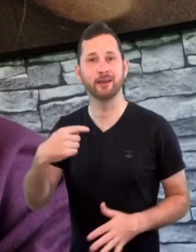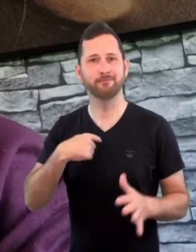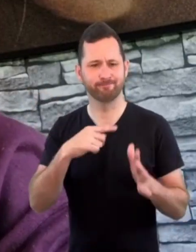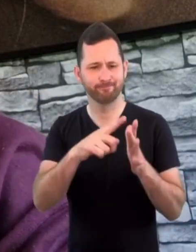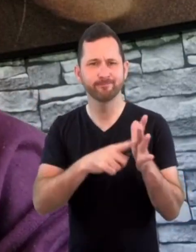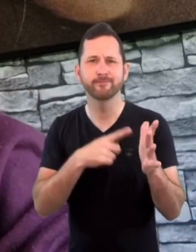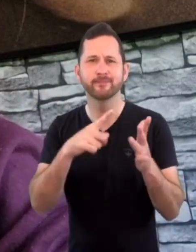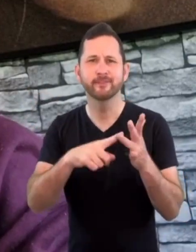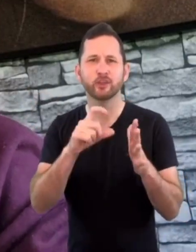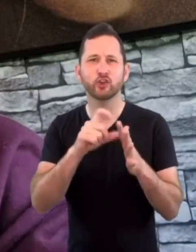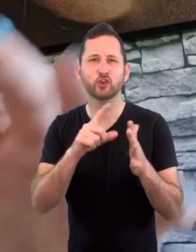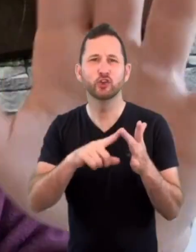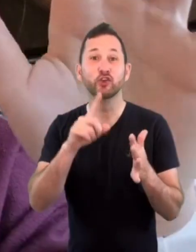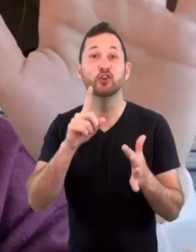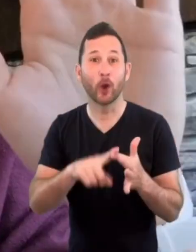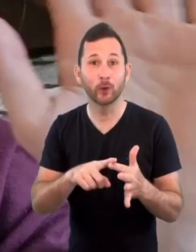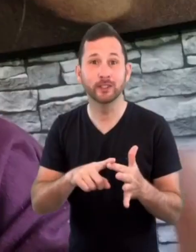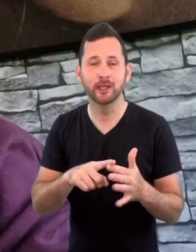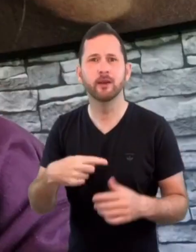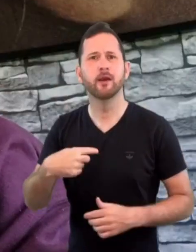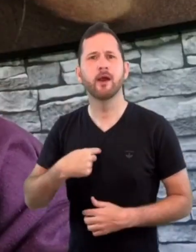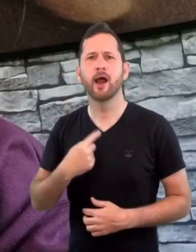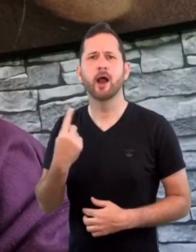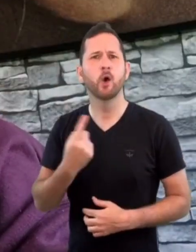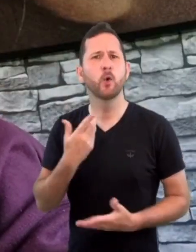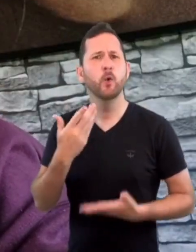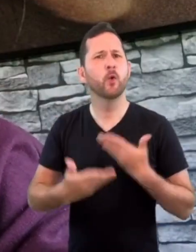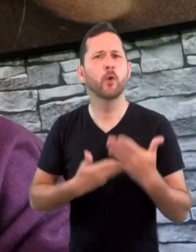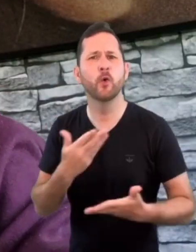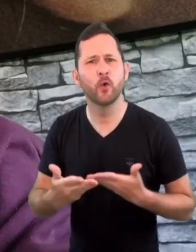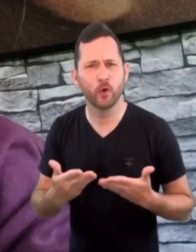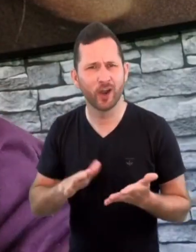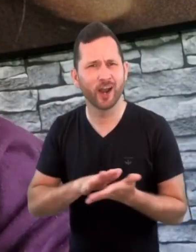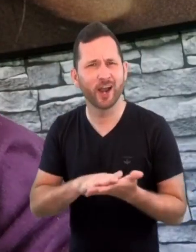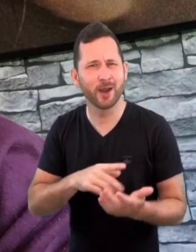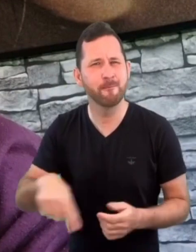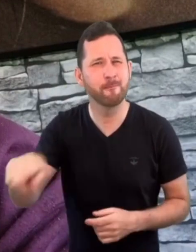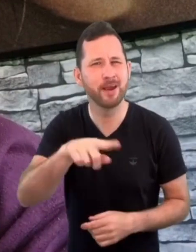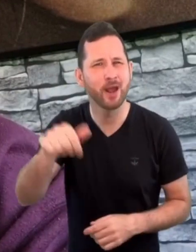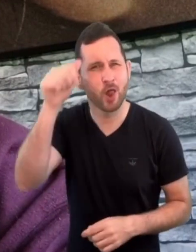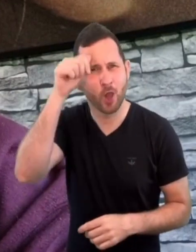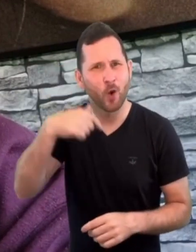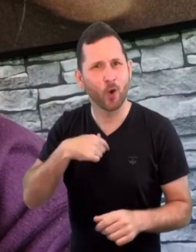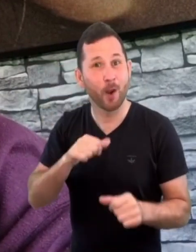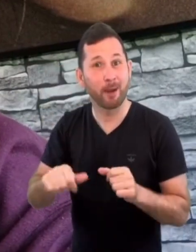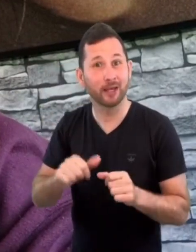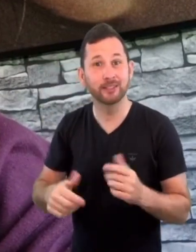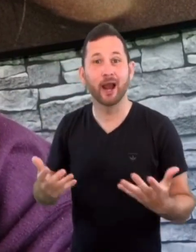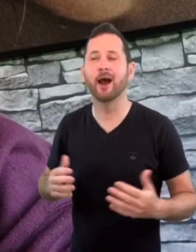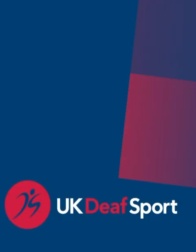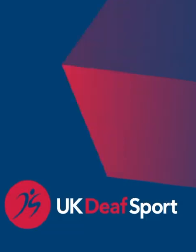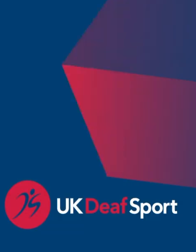Jodie here. So I'm basically going to chat a little bit about myself and so you can get to know me a little bit better.